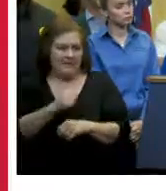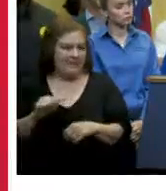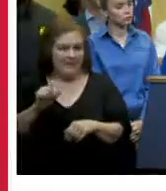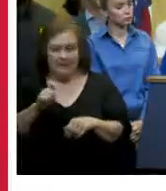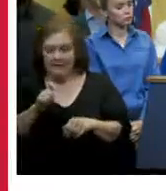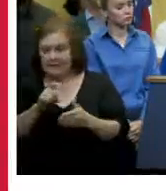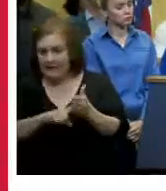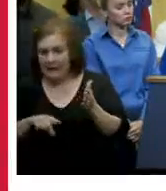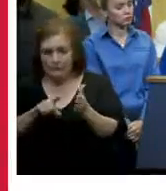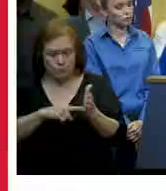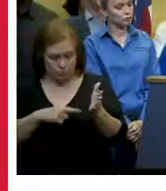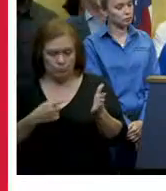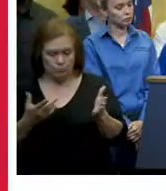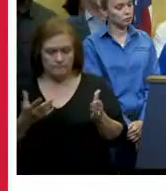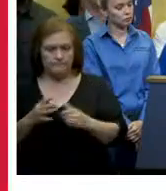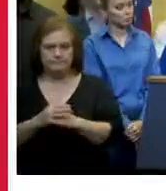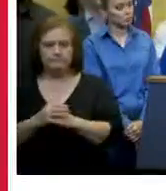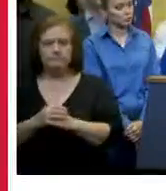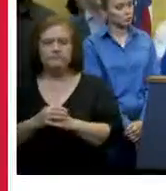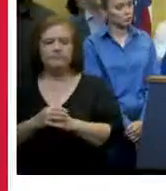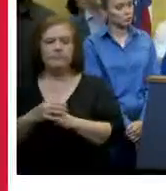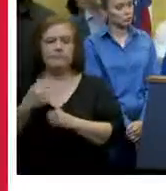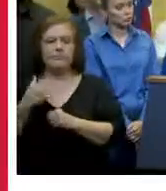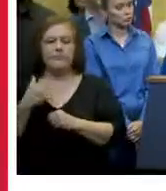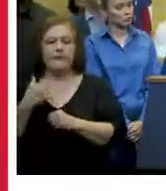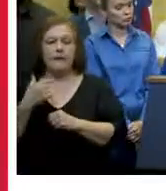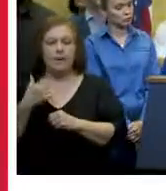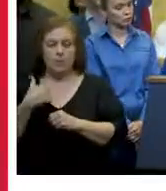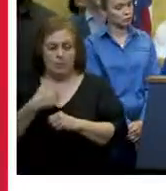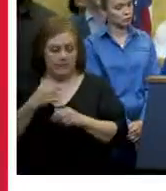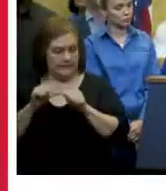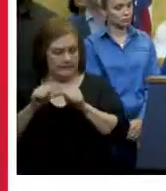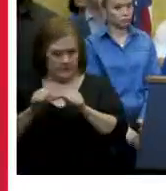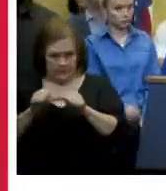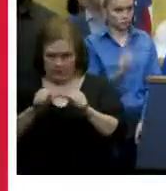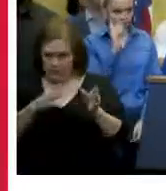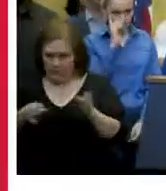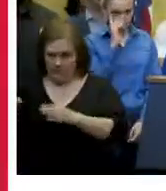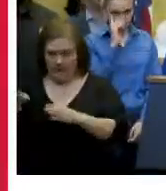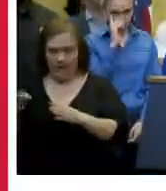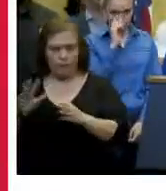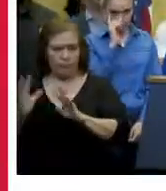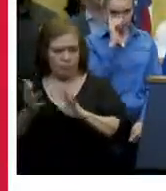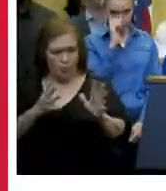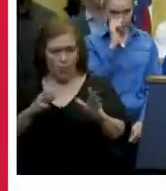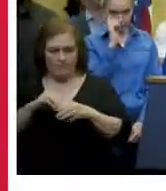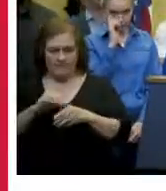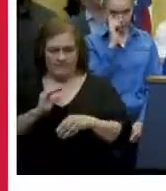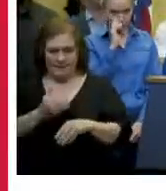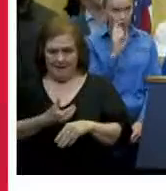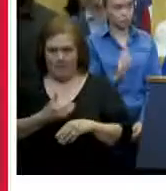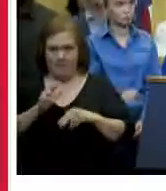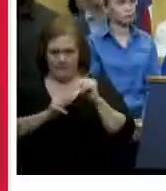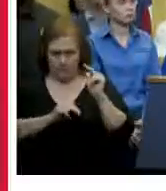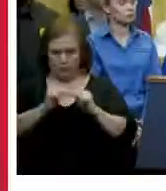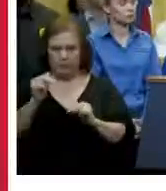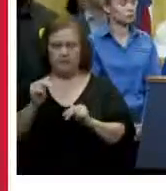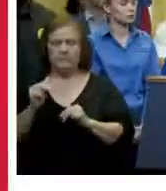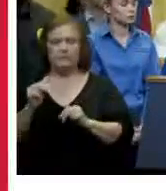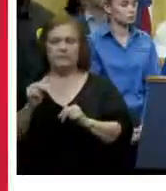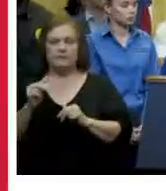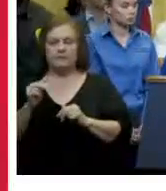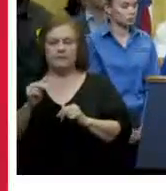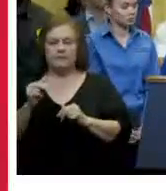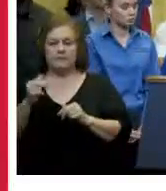for the rest of the event we're continuing our storm preparations for the facility as we approach